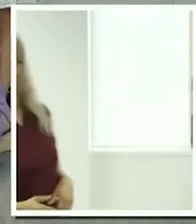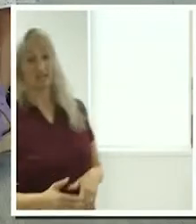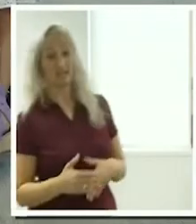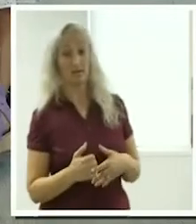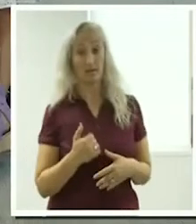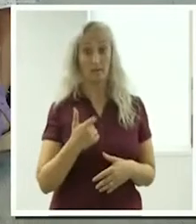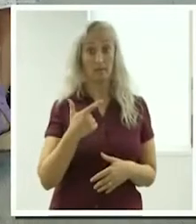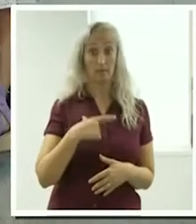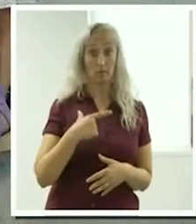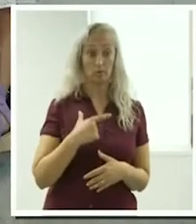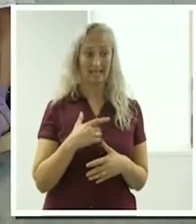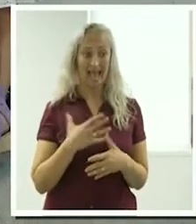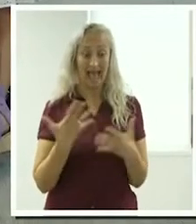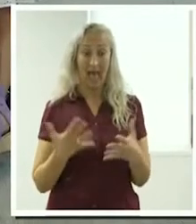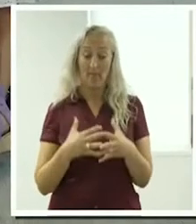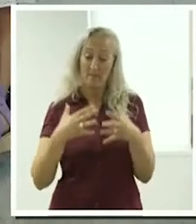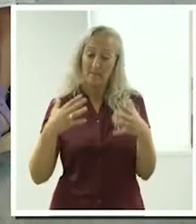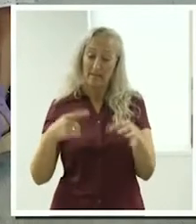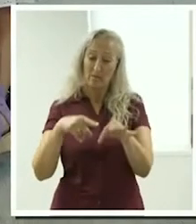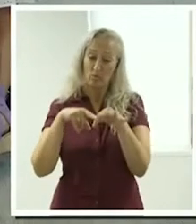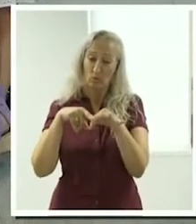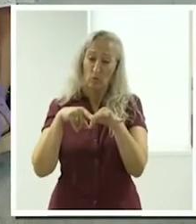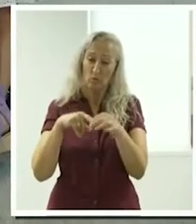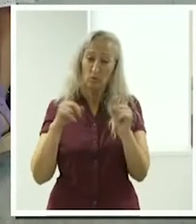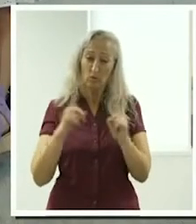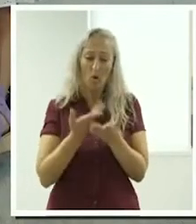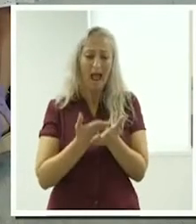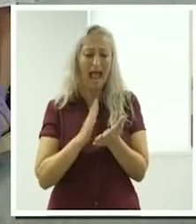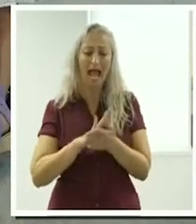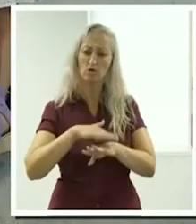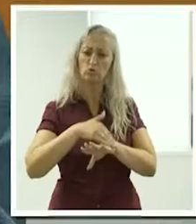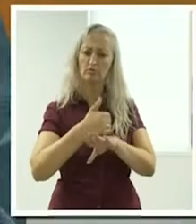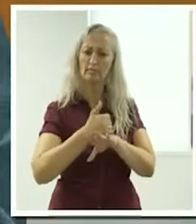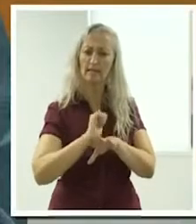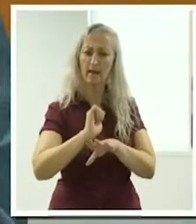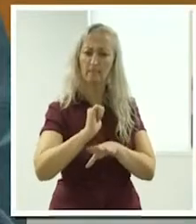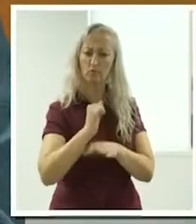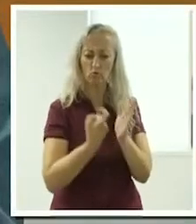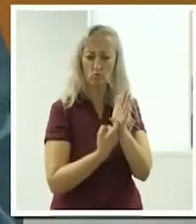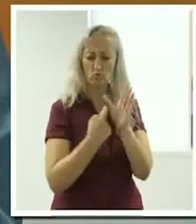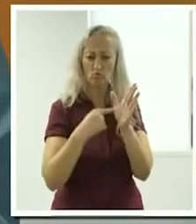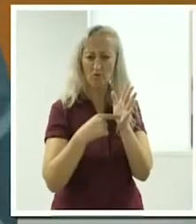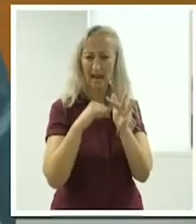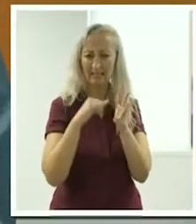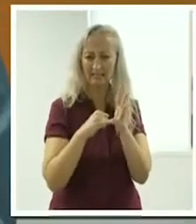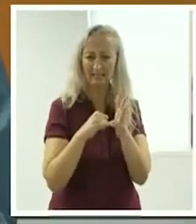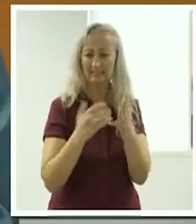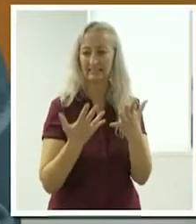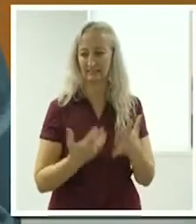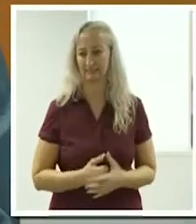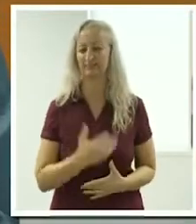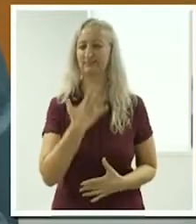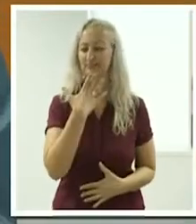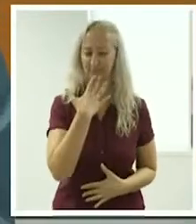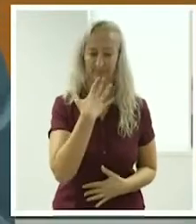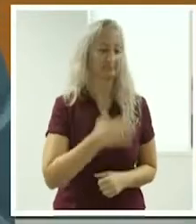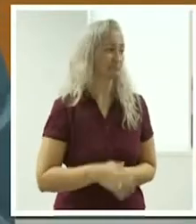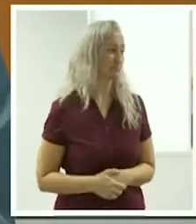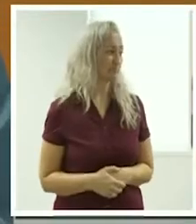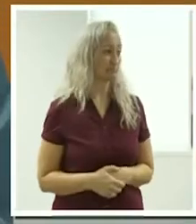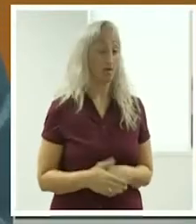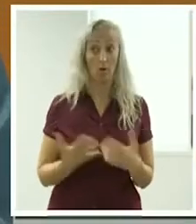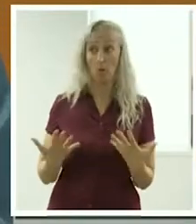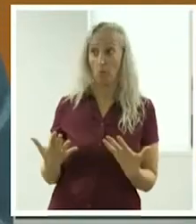everyone. So, what I did, because I came from agency and you're basically told this is what you're